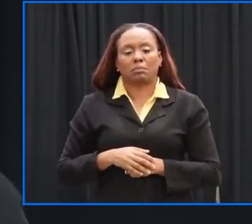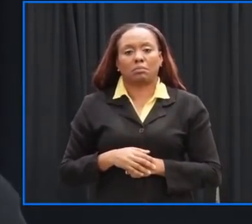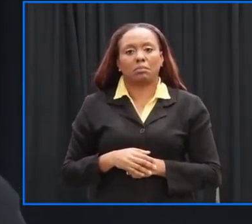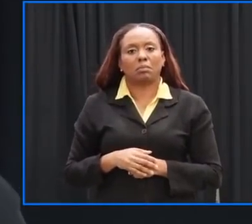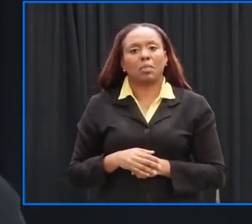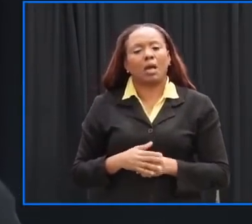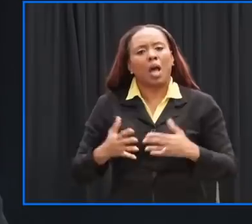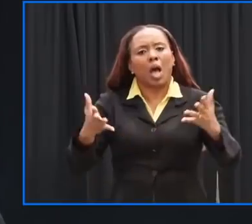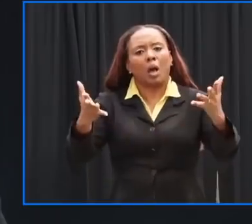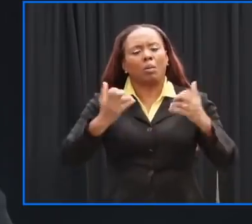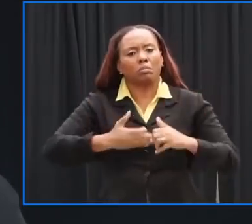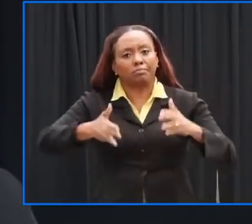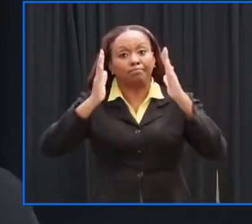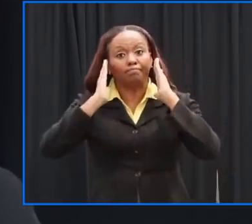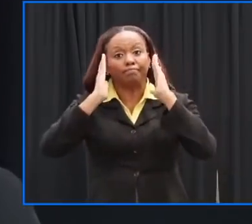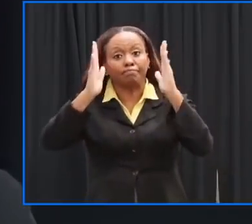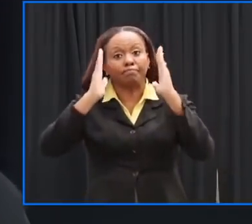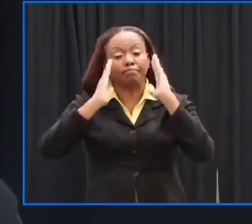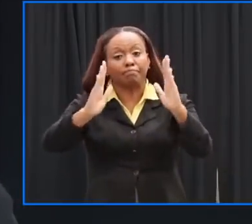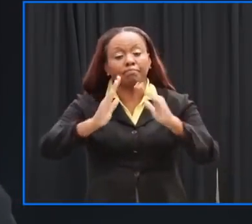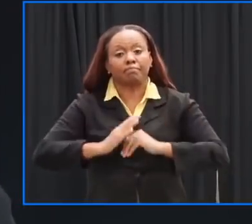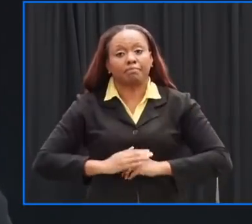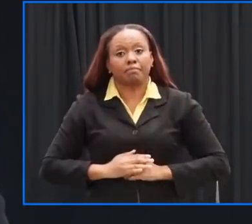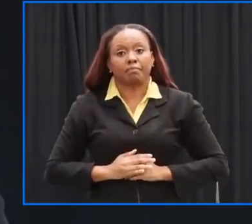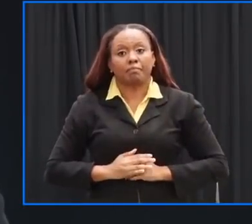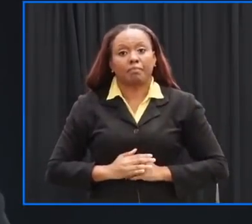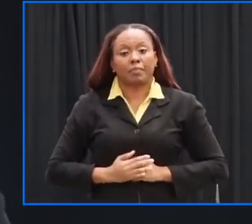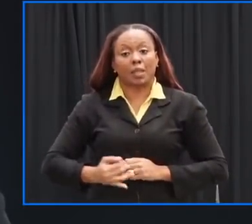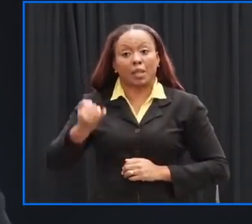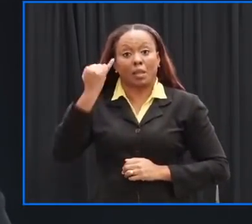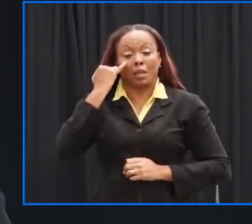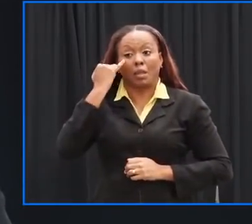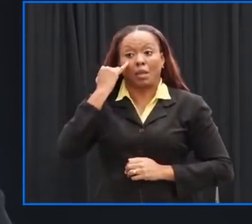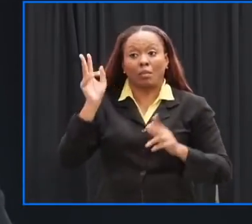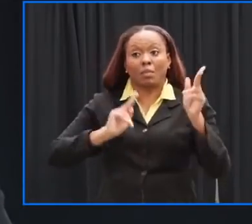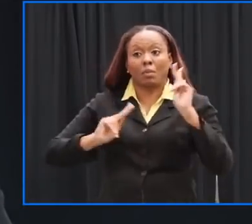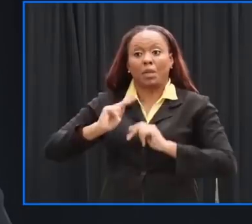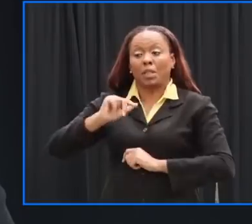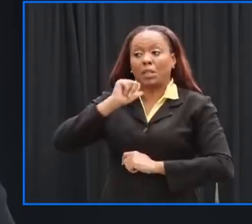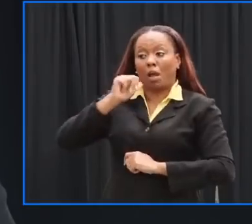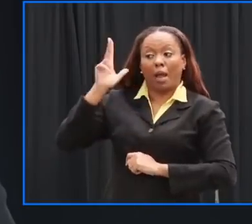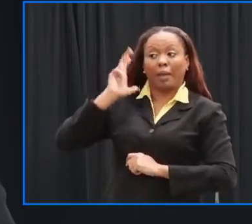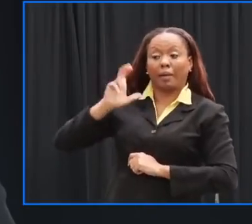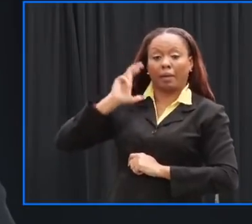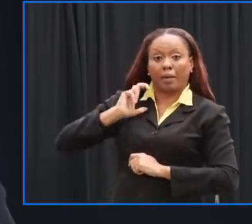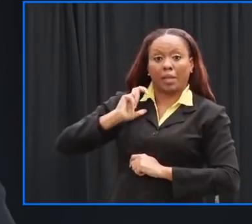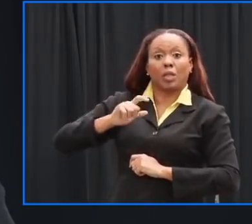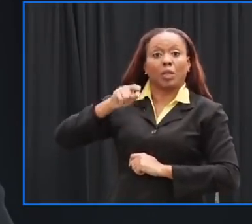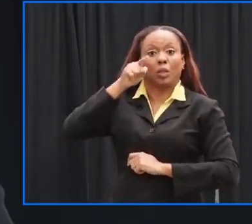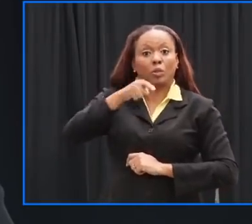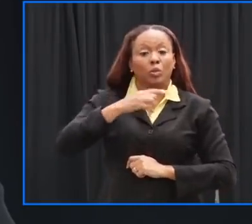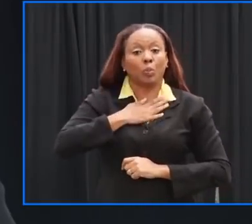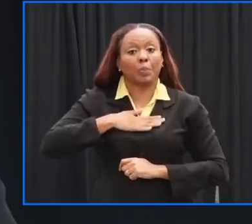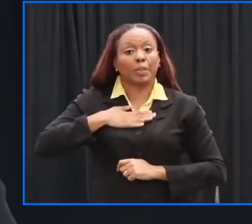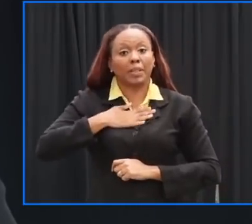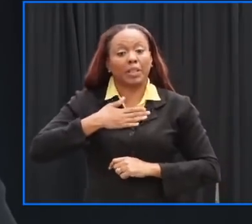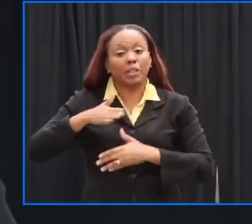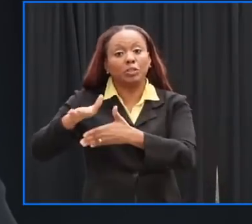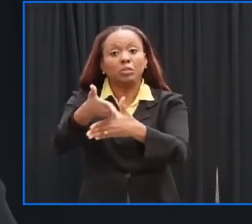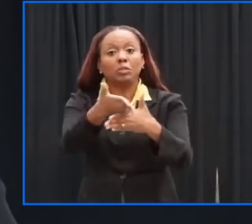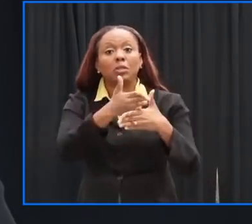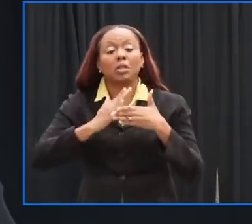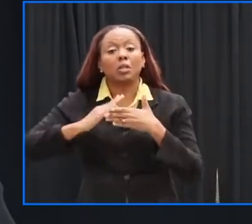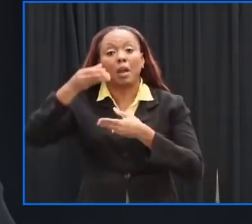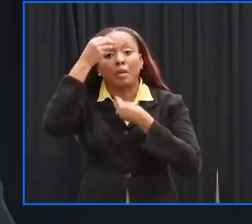listening to listen carefully and who is not listening those of you who are listening I'd like you to carry a message